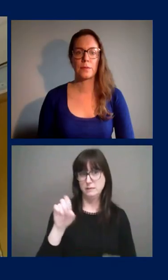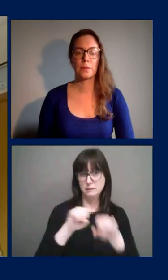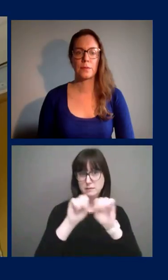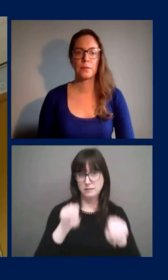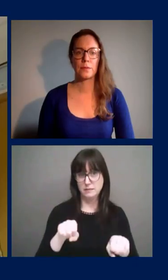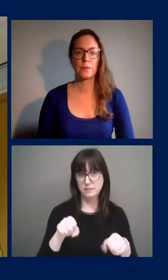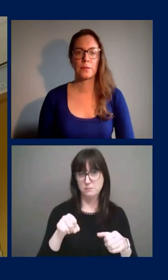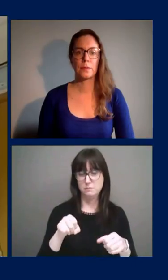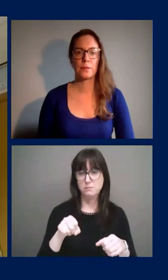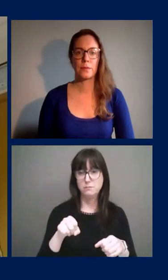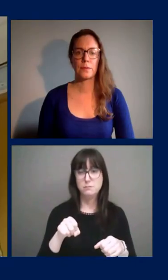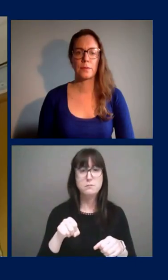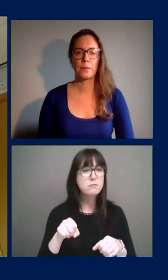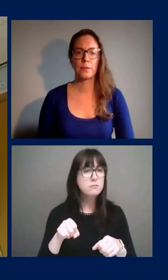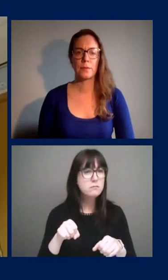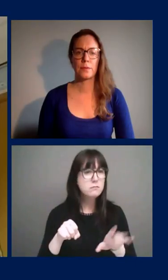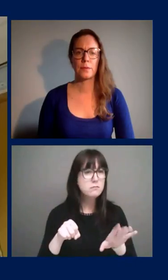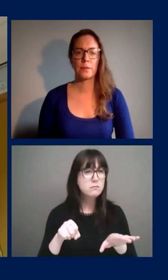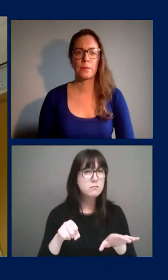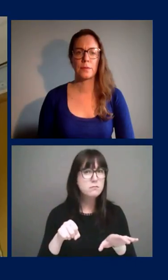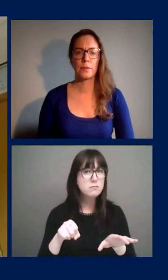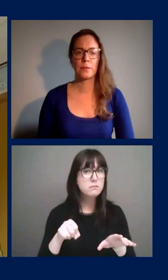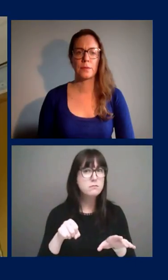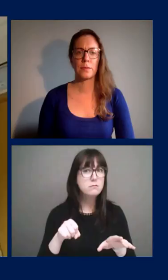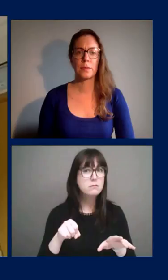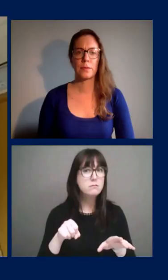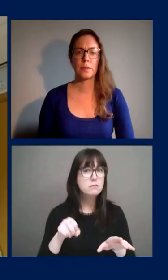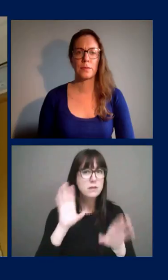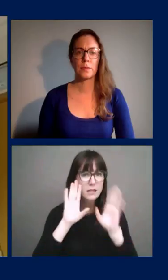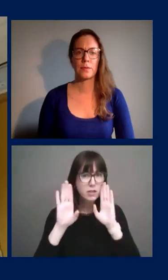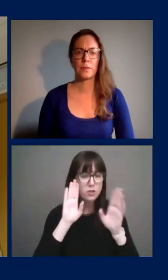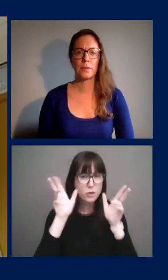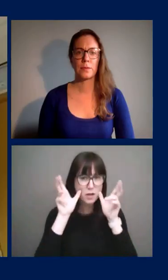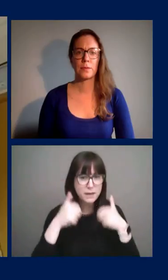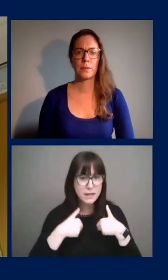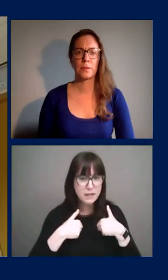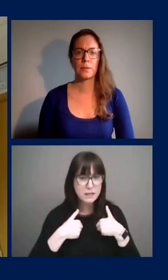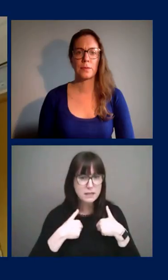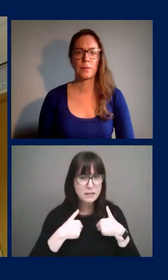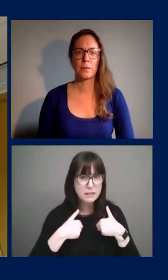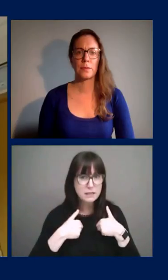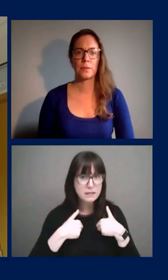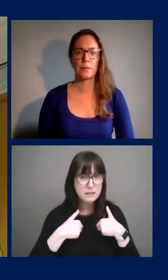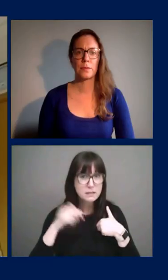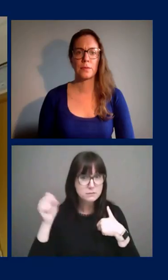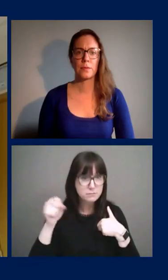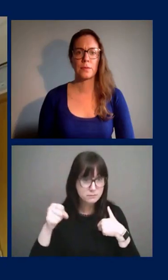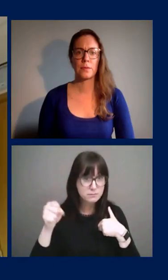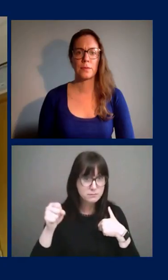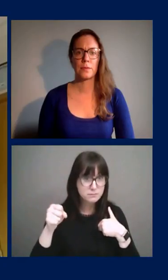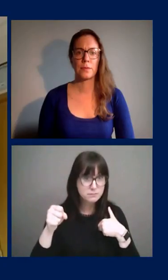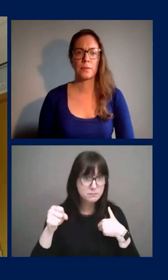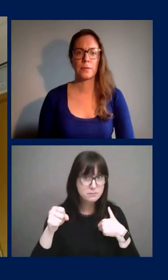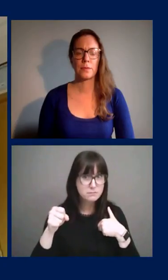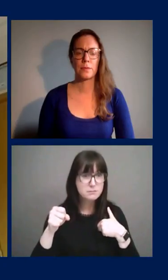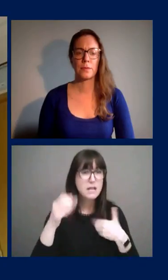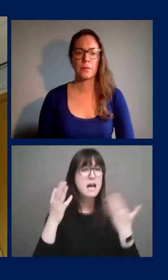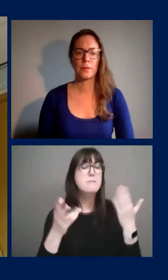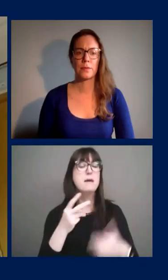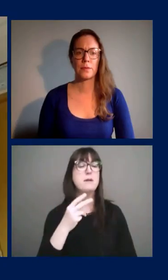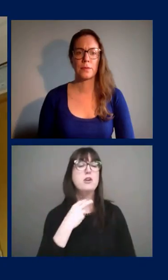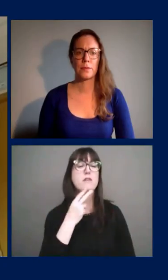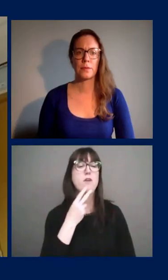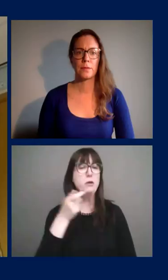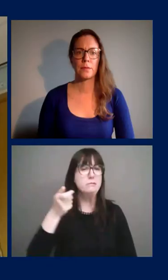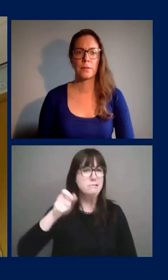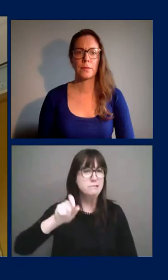improvement? Oh, we are seeing some positive signs. Hello. Can you help? Can you hear me? Hi, Norm. You might have to turn down just the volume on